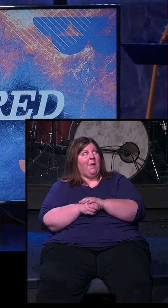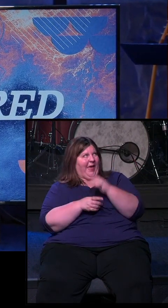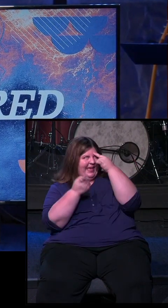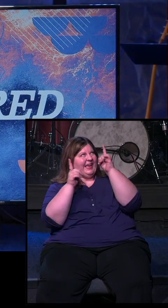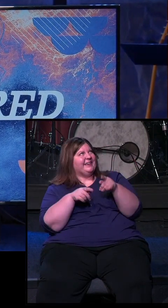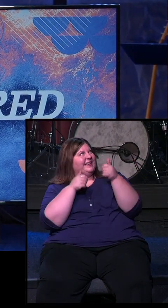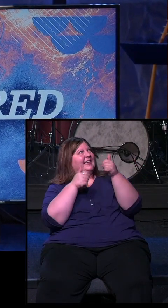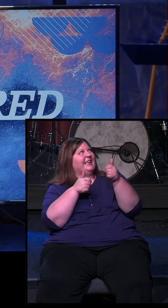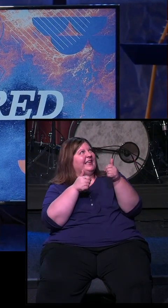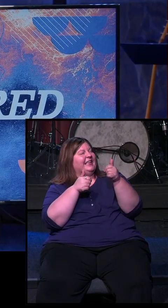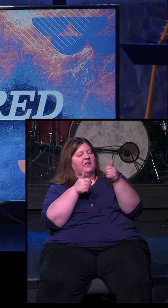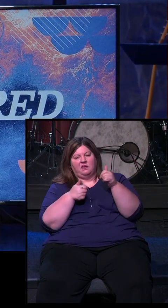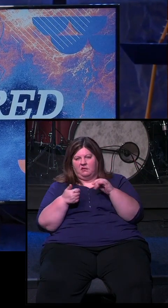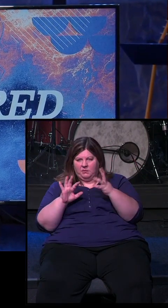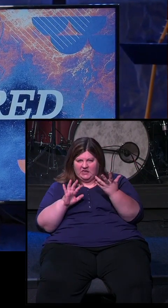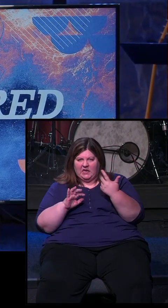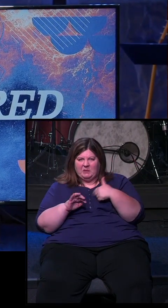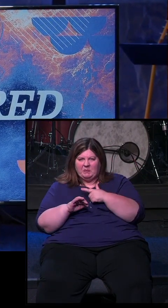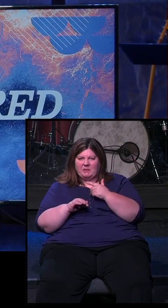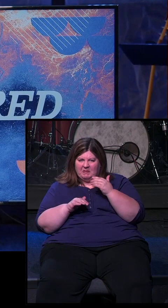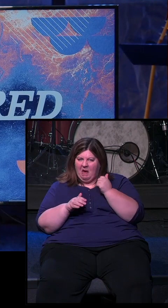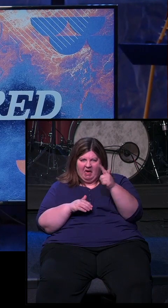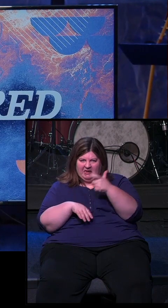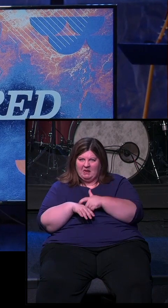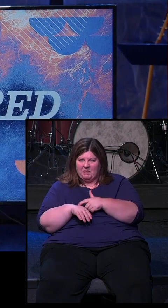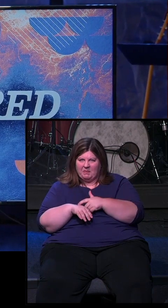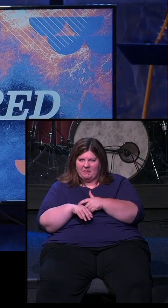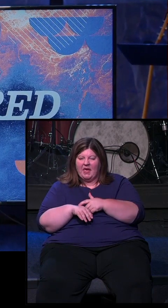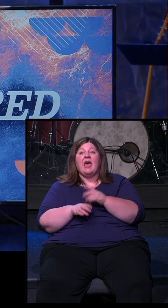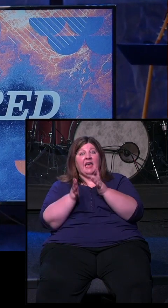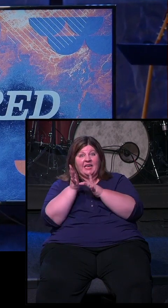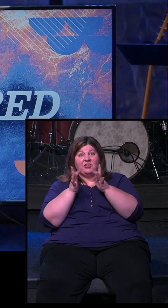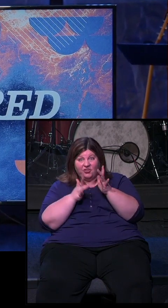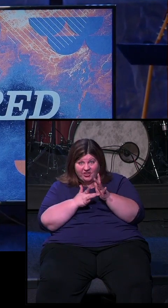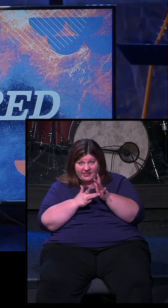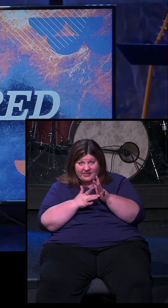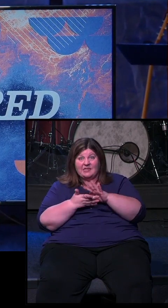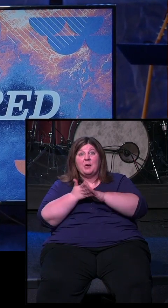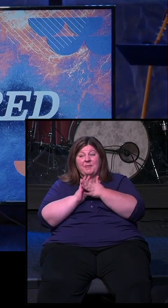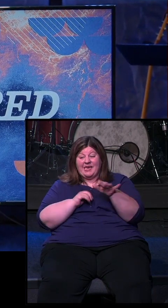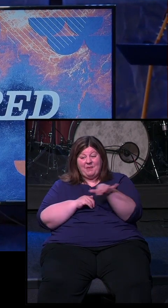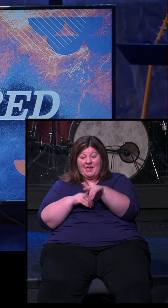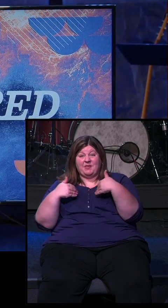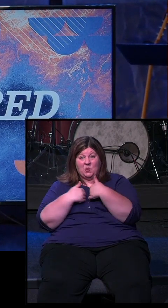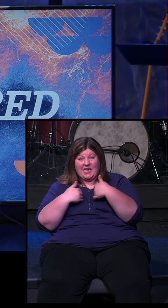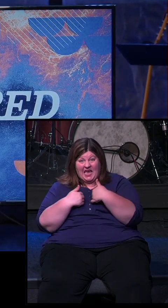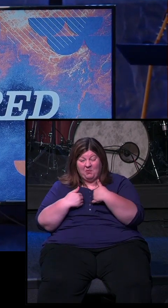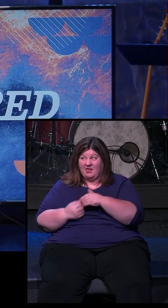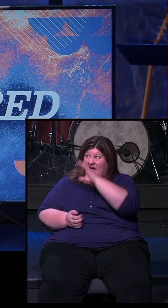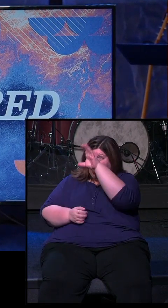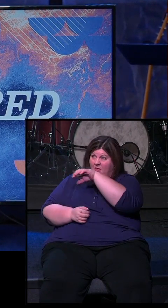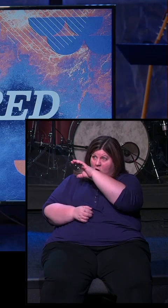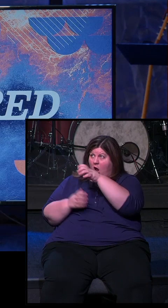And Jesus was torn apart like those animals on the cross. What we see in Jesus Christ is we